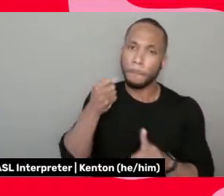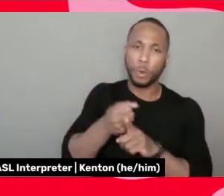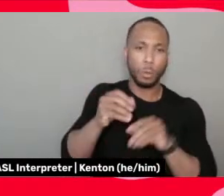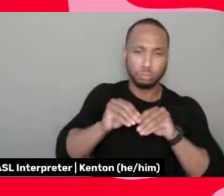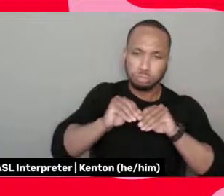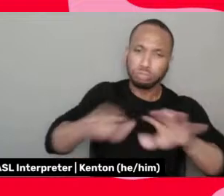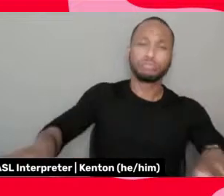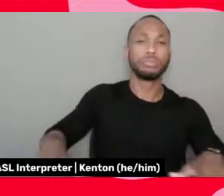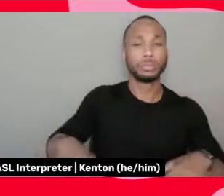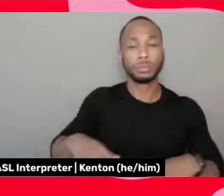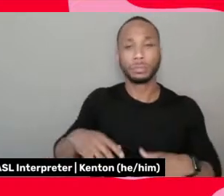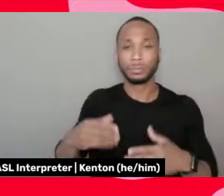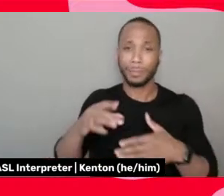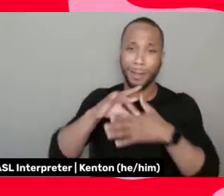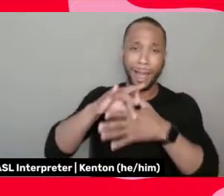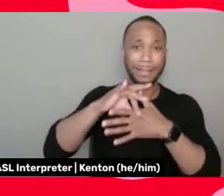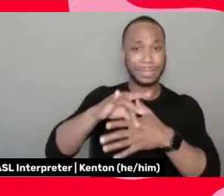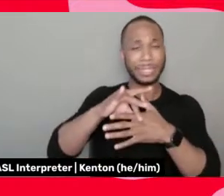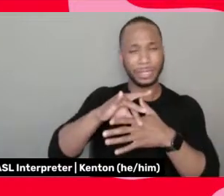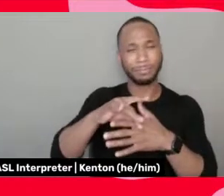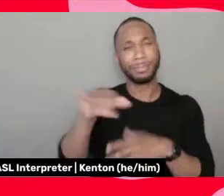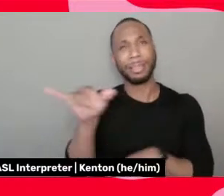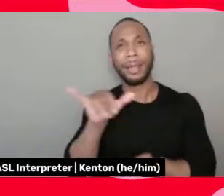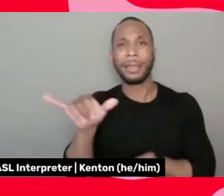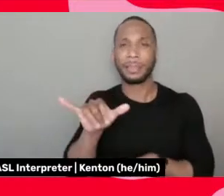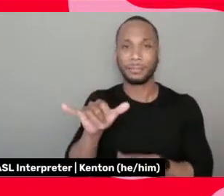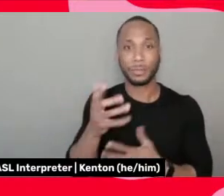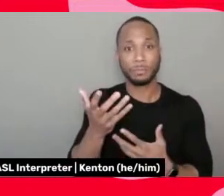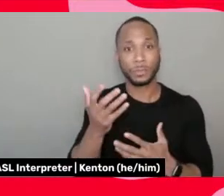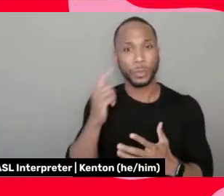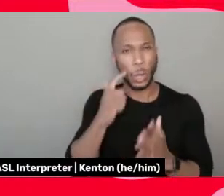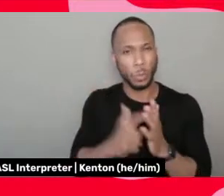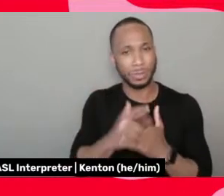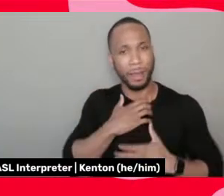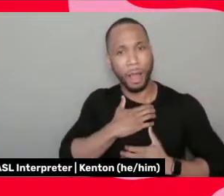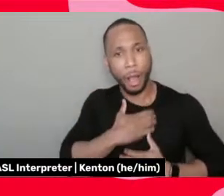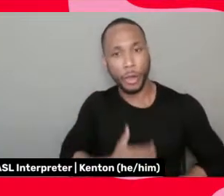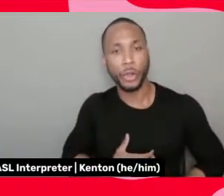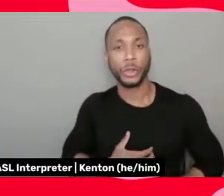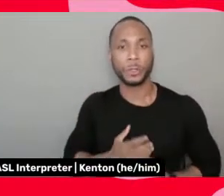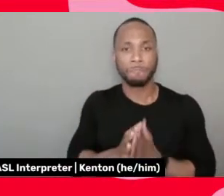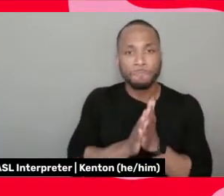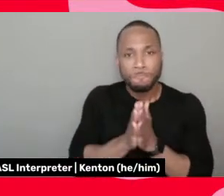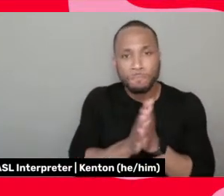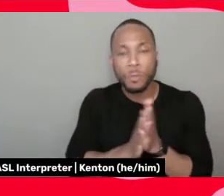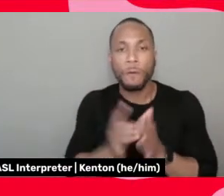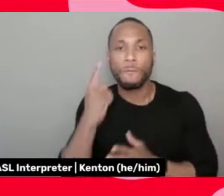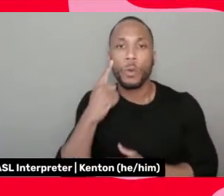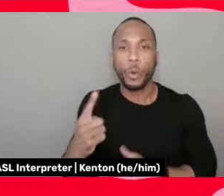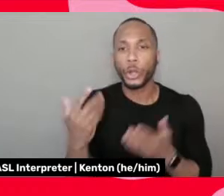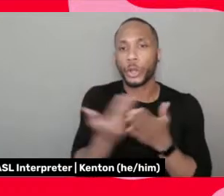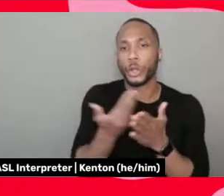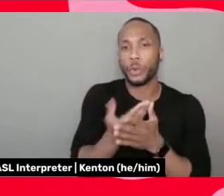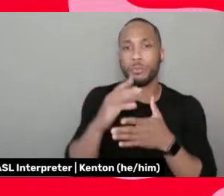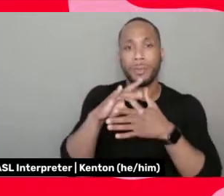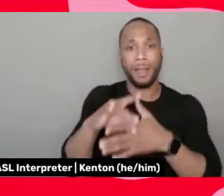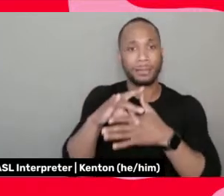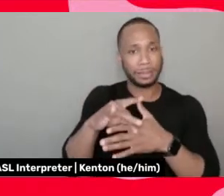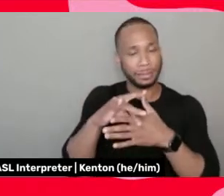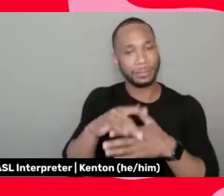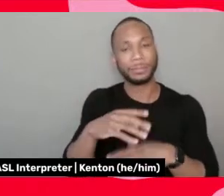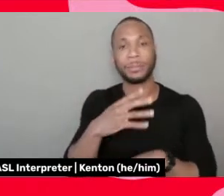almost as if there's, there's this hunger, um, uh, for, for new content, um,